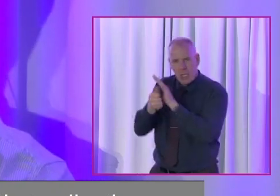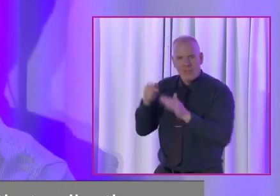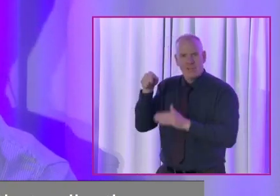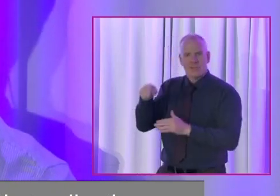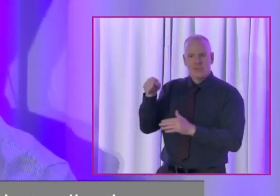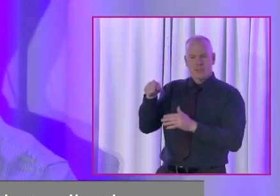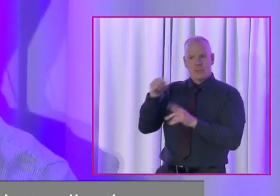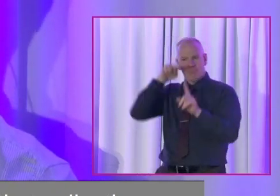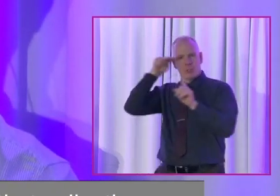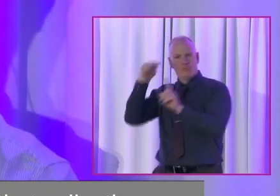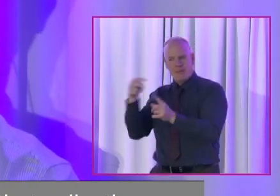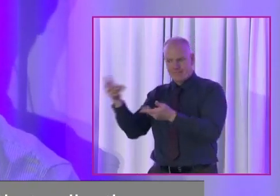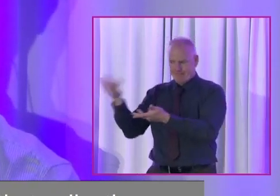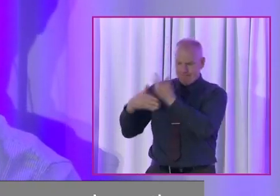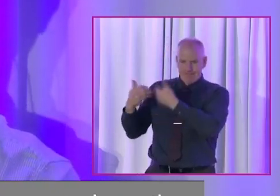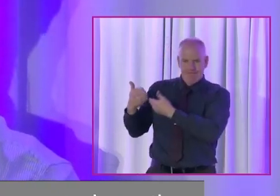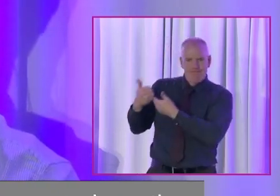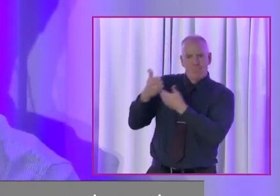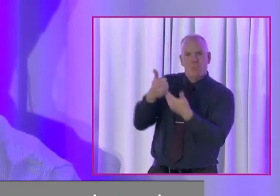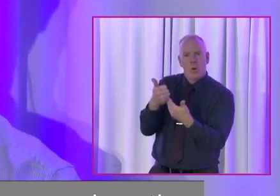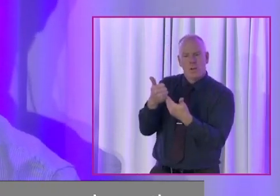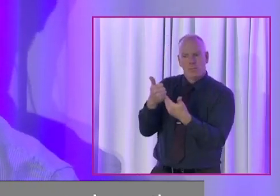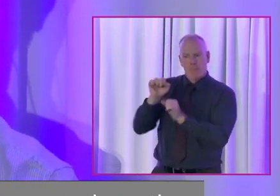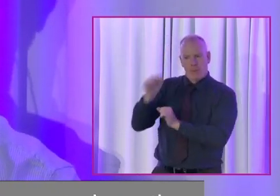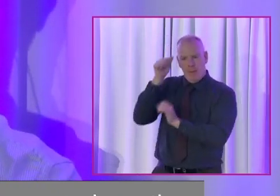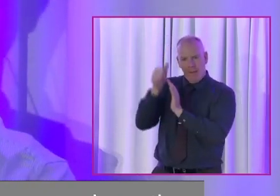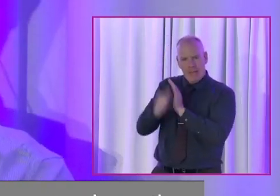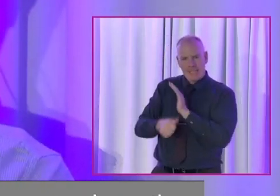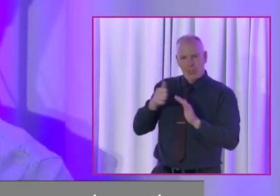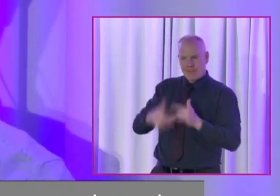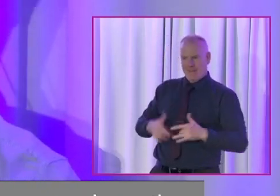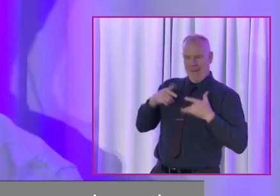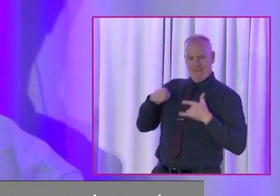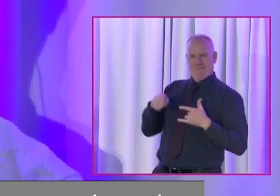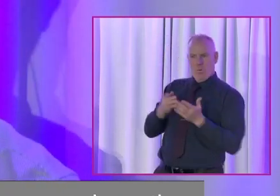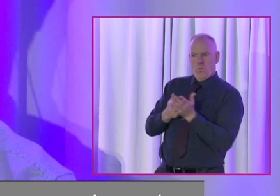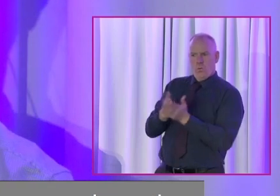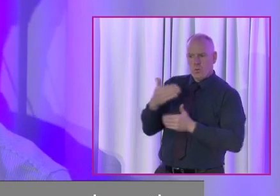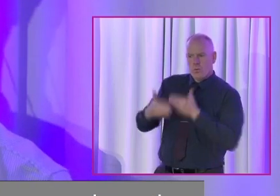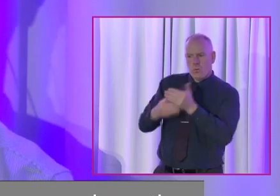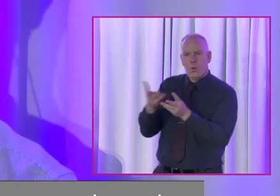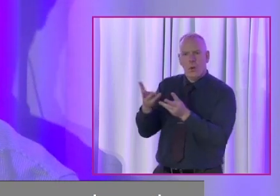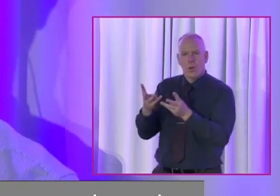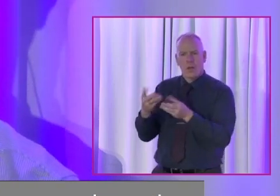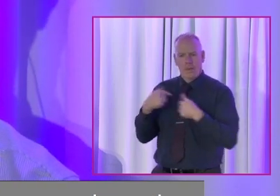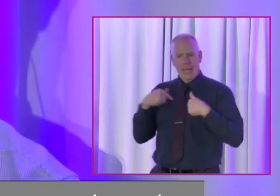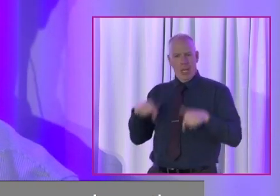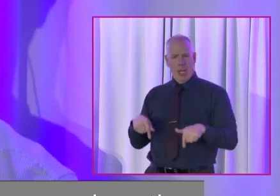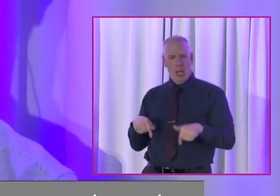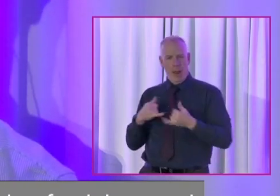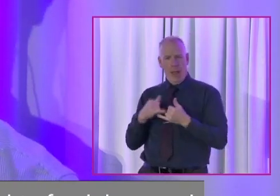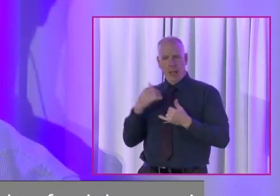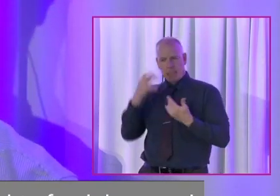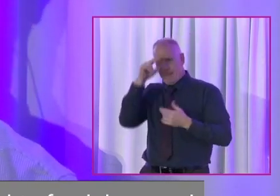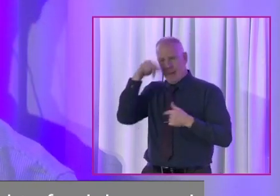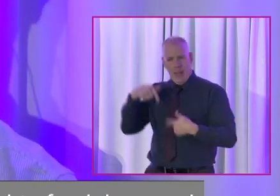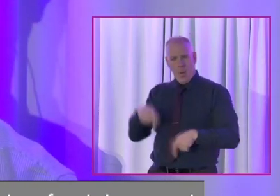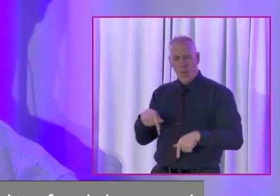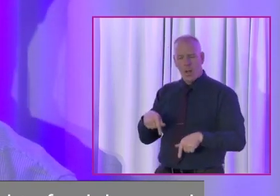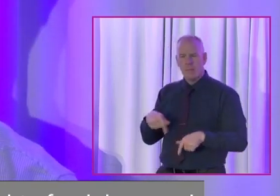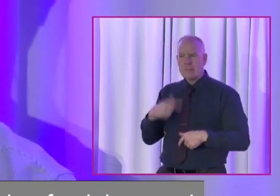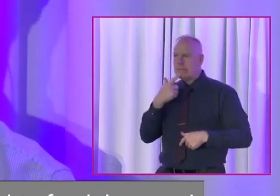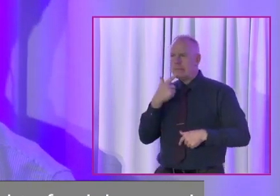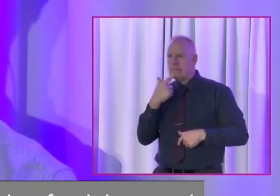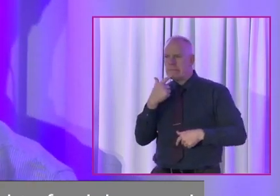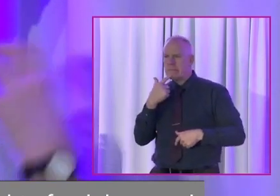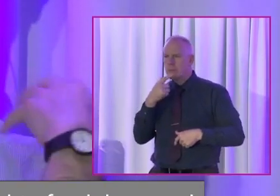opinions, a weight of perspectives. And, and that lived experience going forward. When, when I'm doing these things, I always kind of want, I always think to myself, geez, I'm